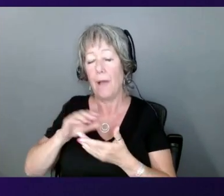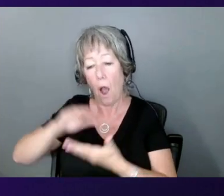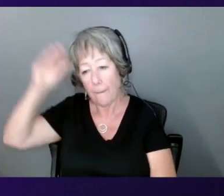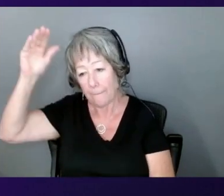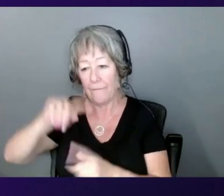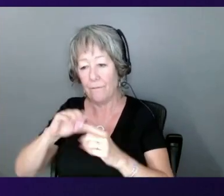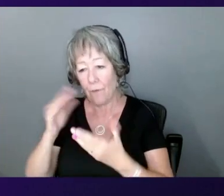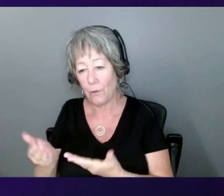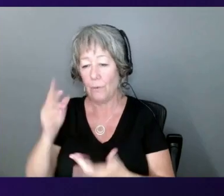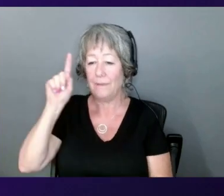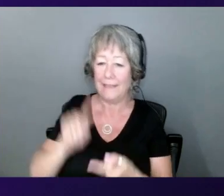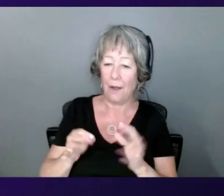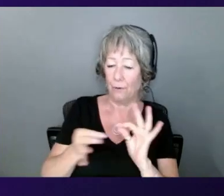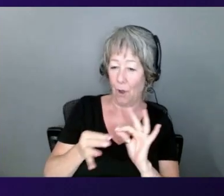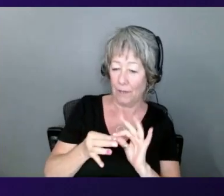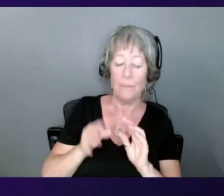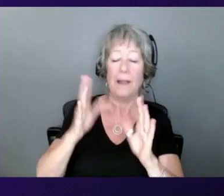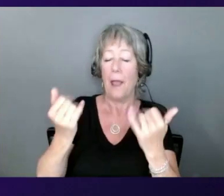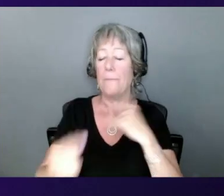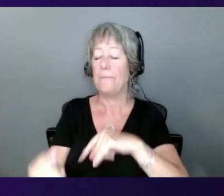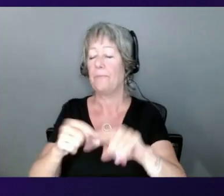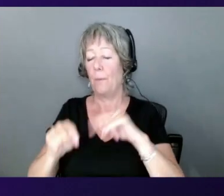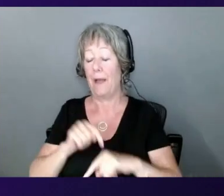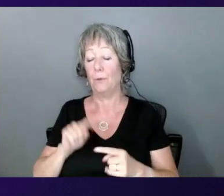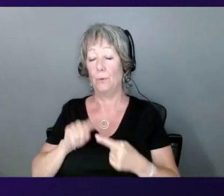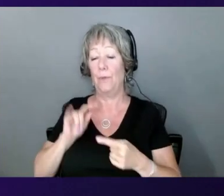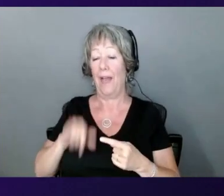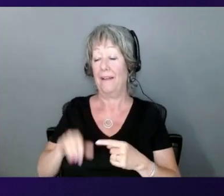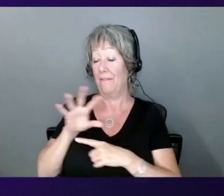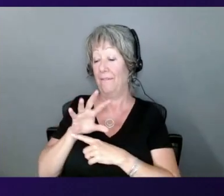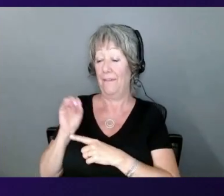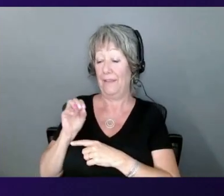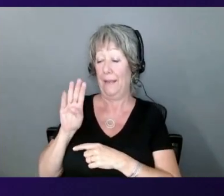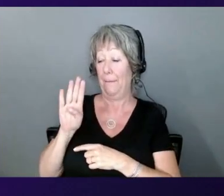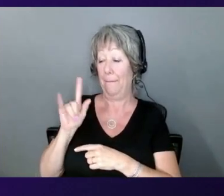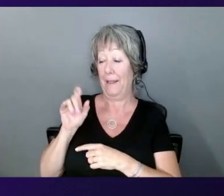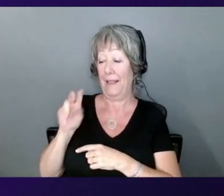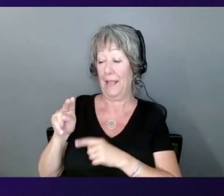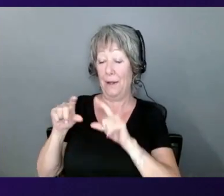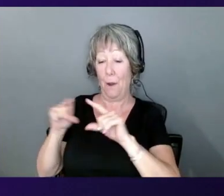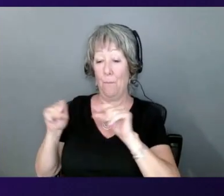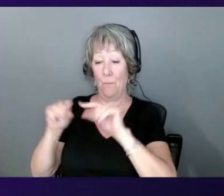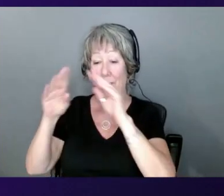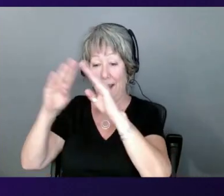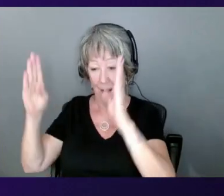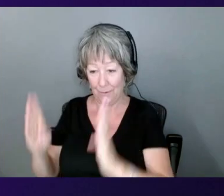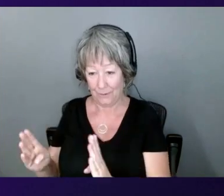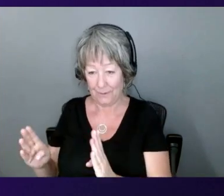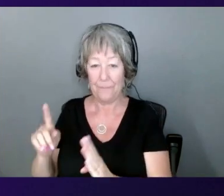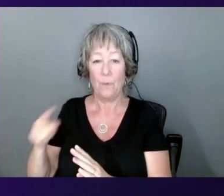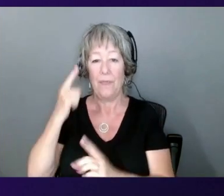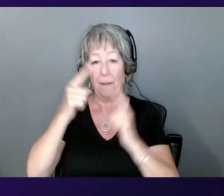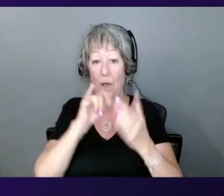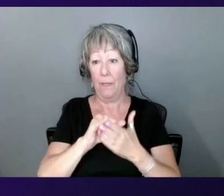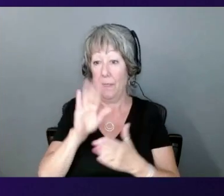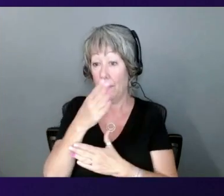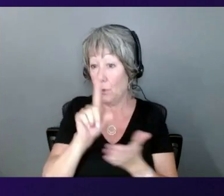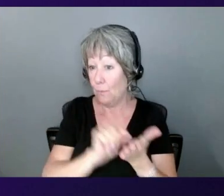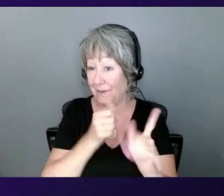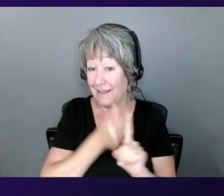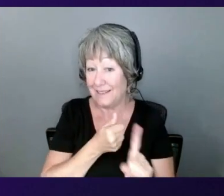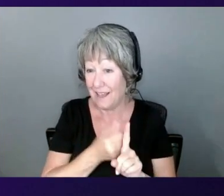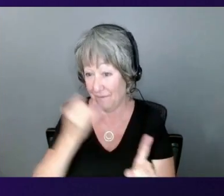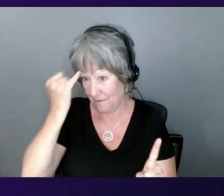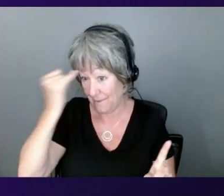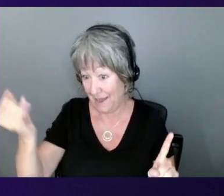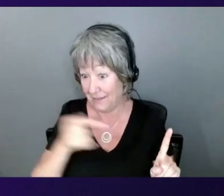designing a 50 billion brick house. To design that, just as a design fact, getting the blueprint for that, you need a very